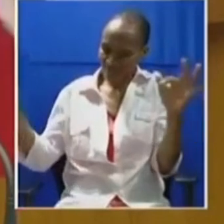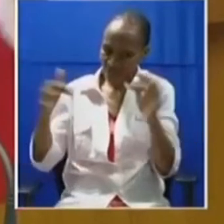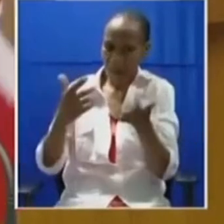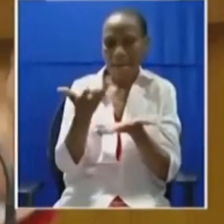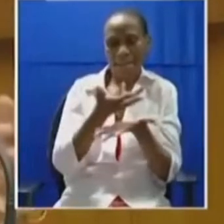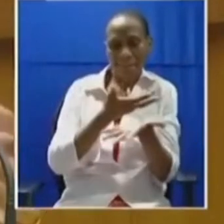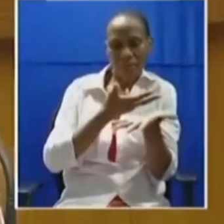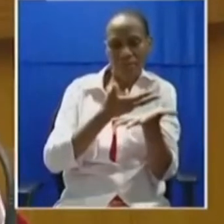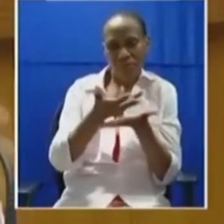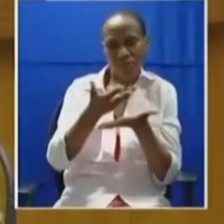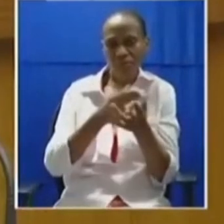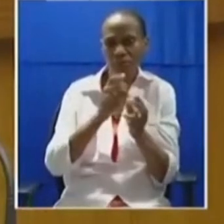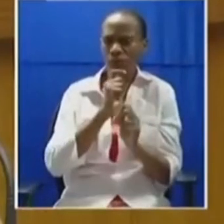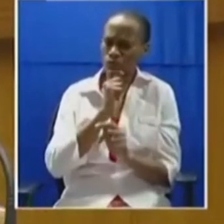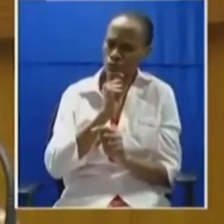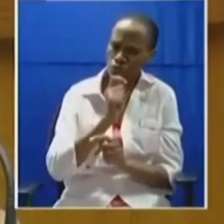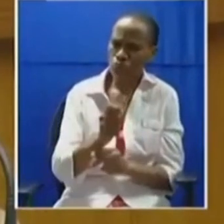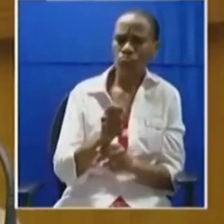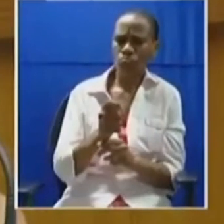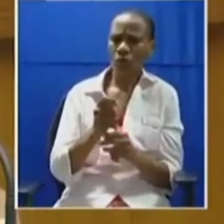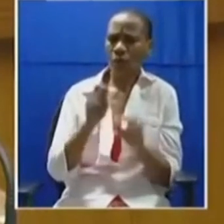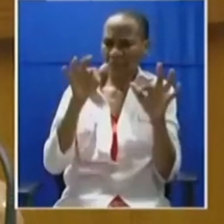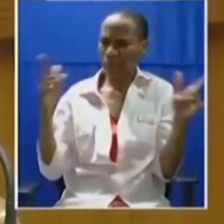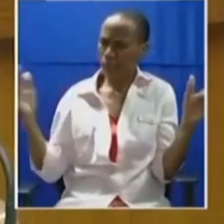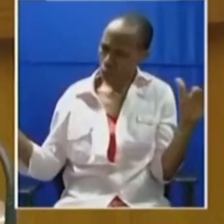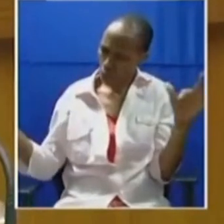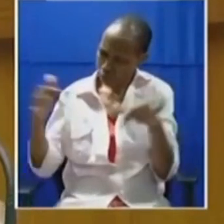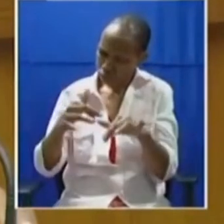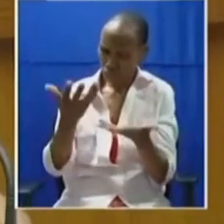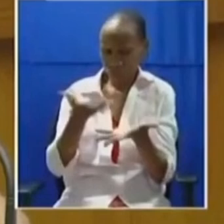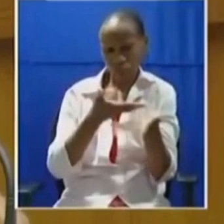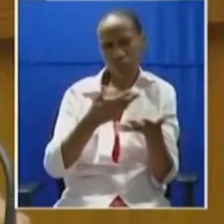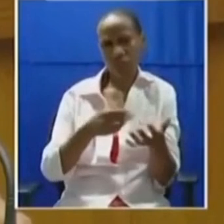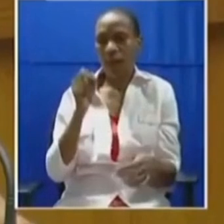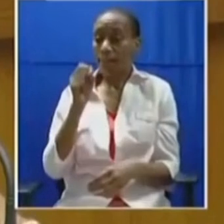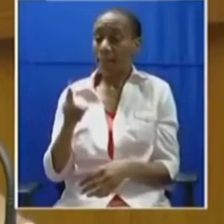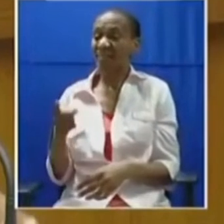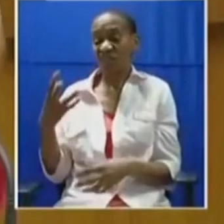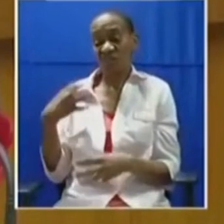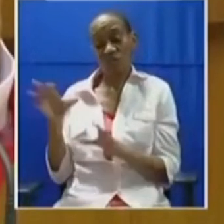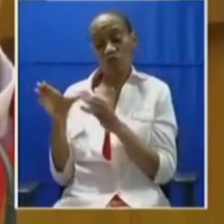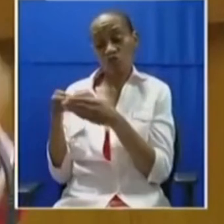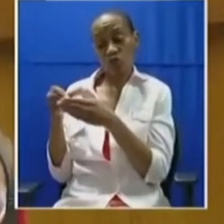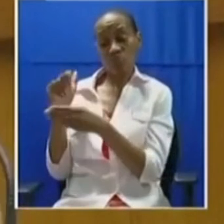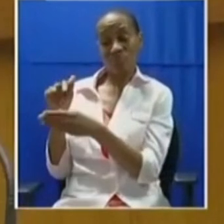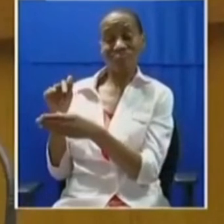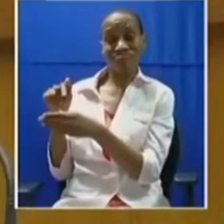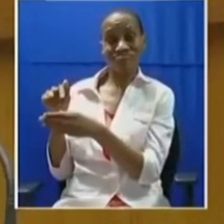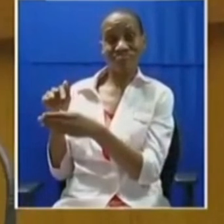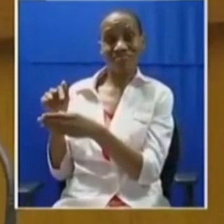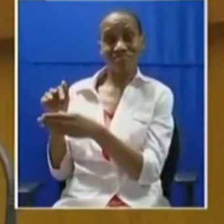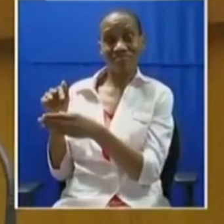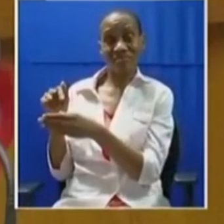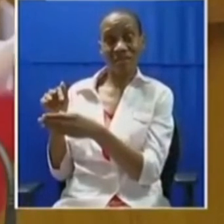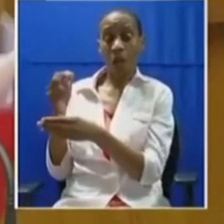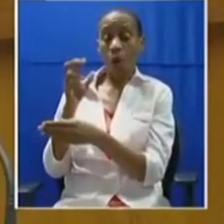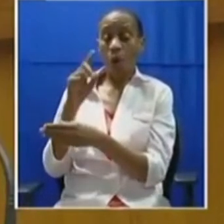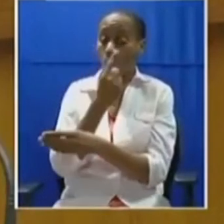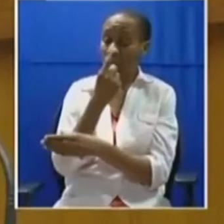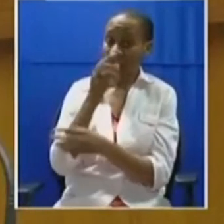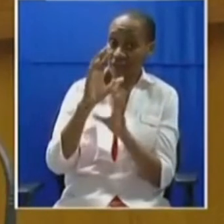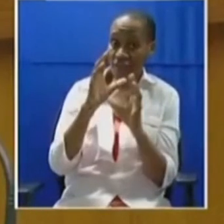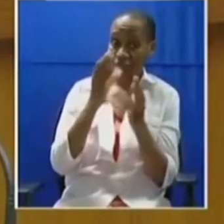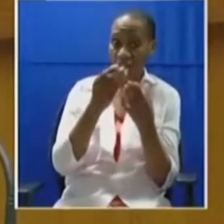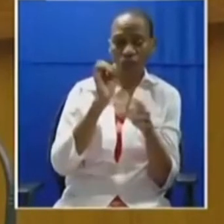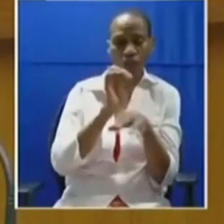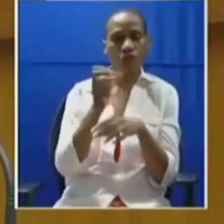an honest engagement. But here you've got a group of people, not only in the referendum, not only in